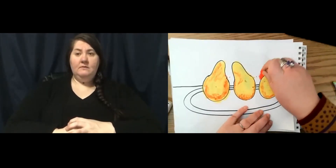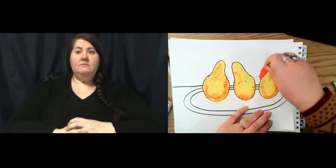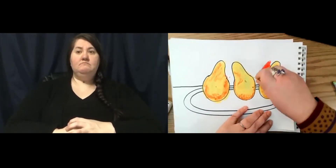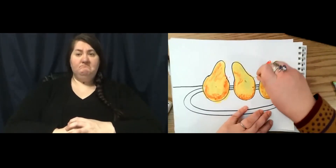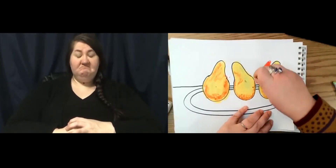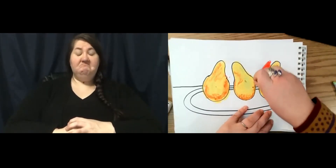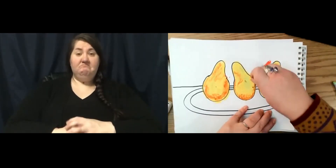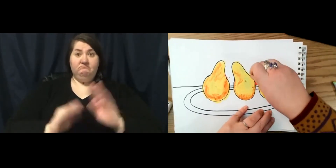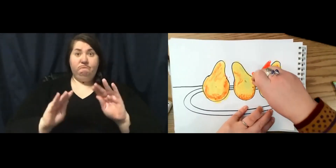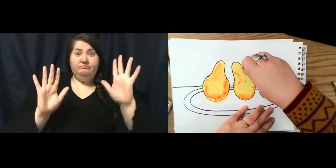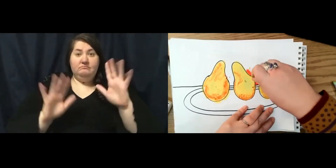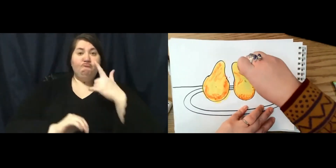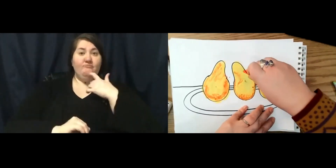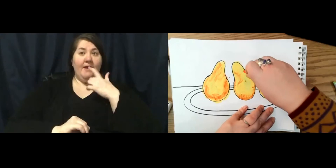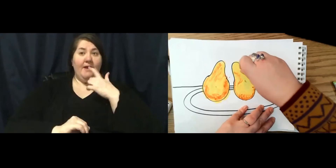at that red.